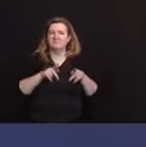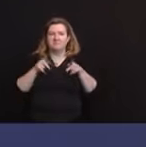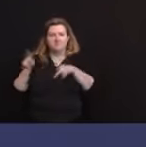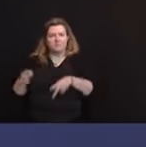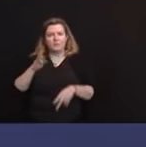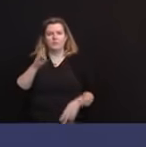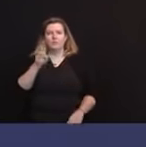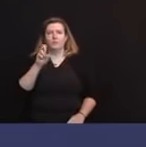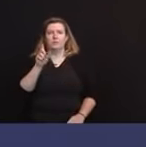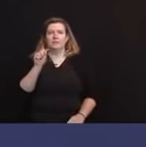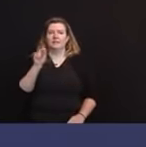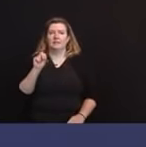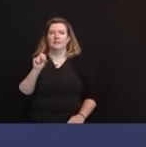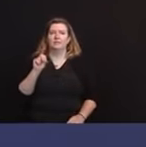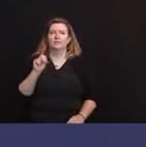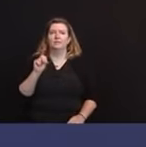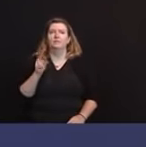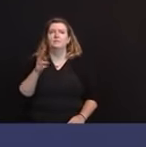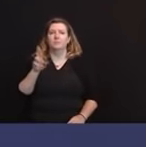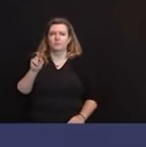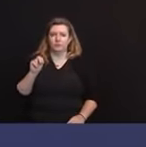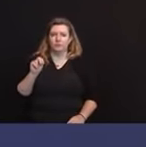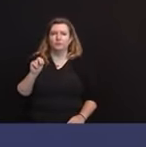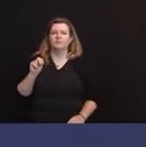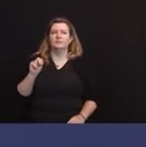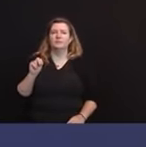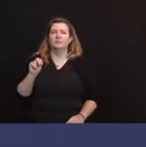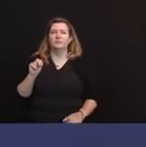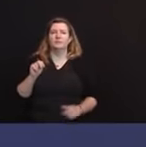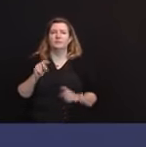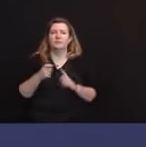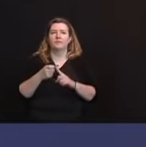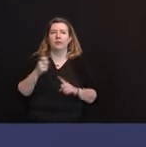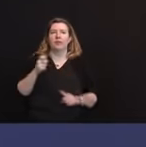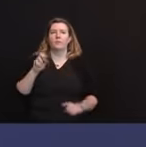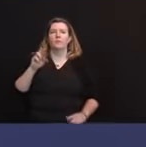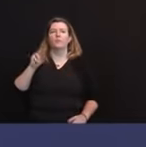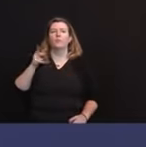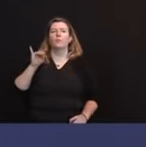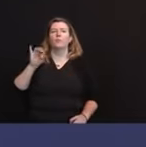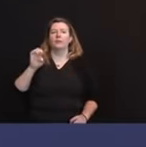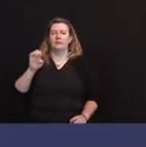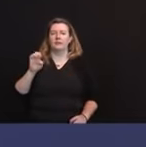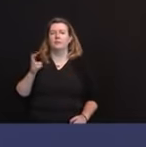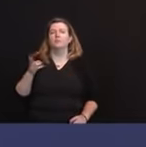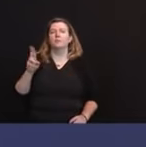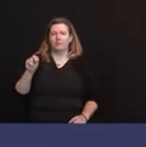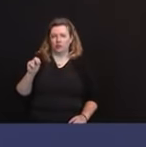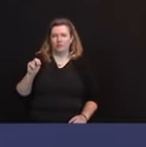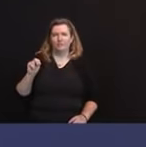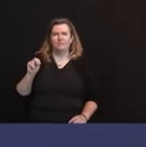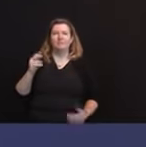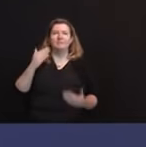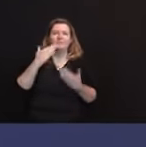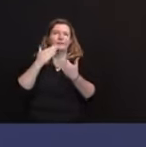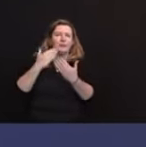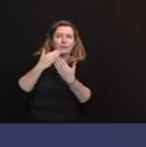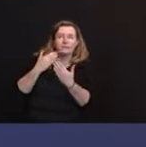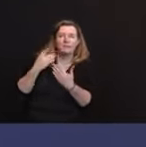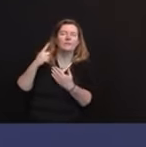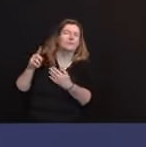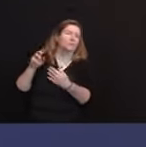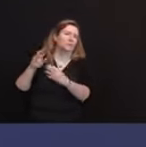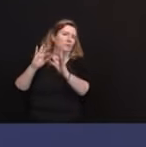Byrne. So I want to thank Ruthie and wish the entire Byrne family Merry Christmas. Joining me today are the woman to my right who needs no